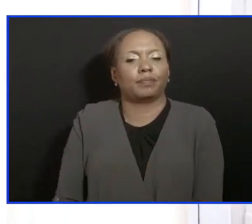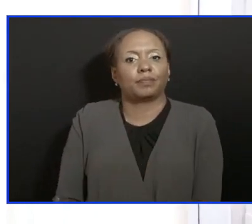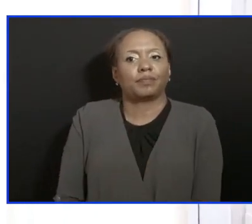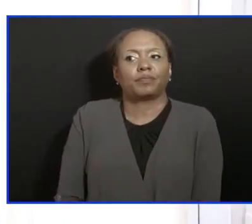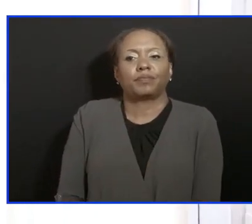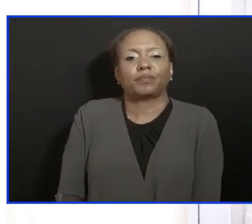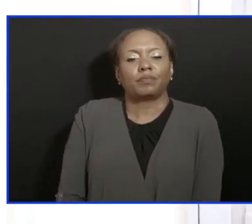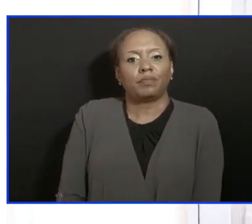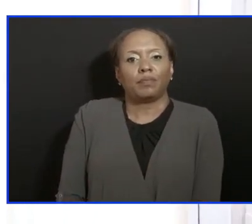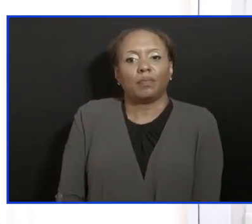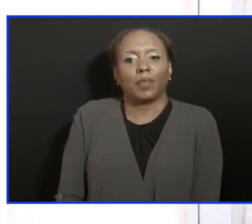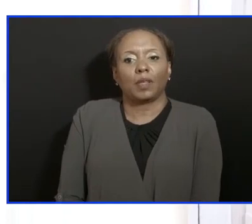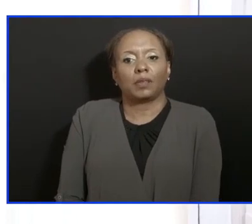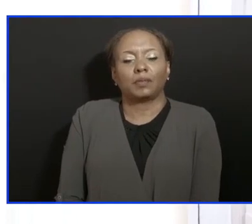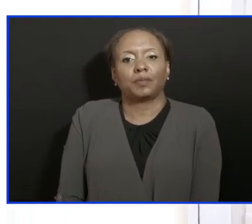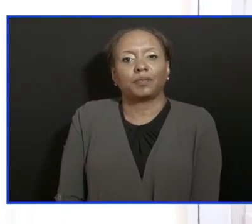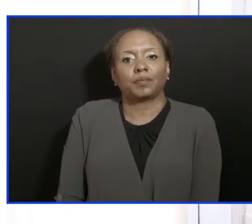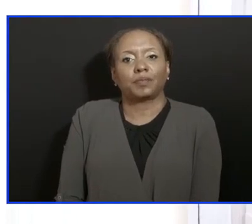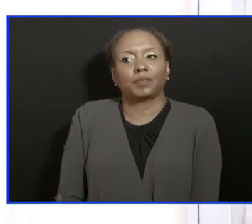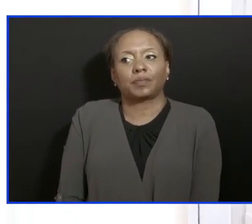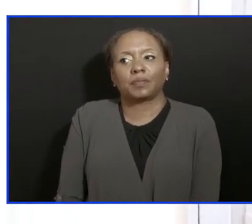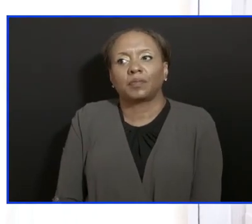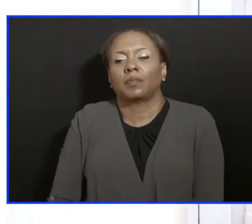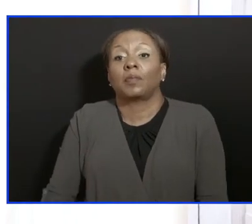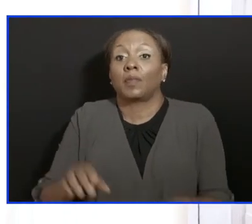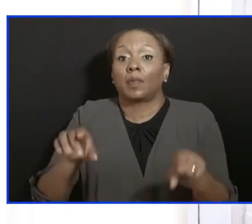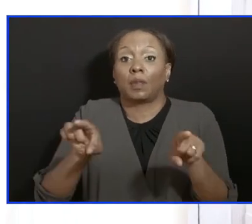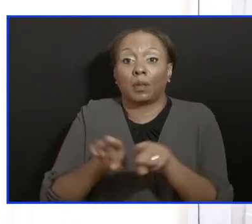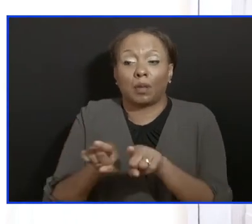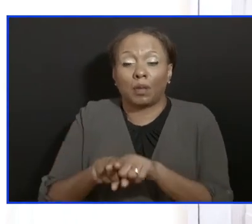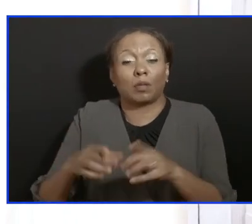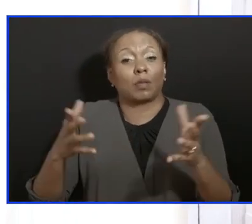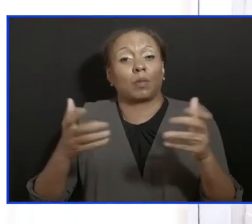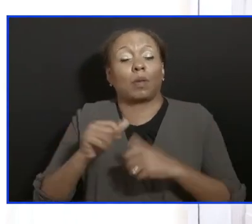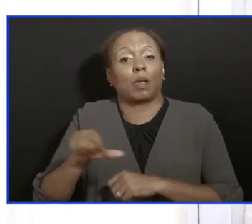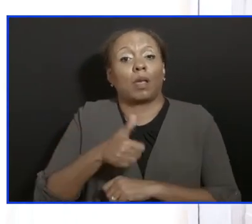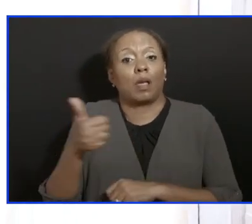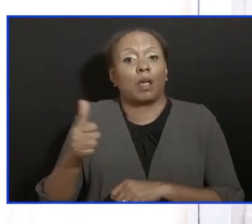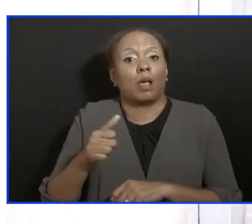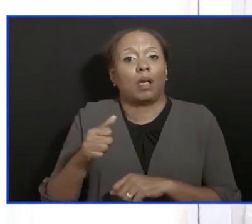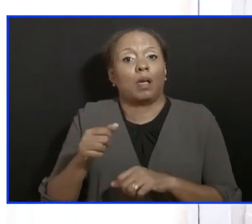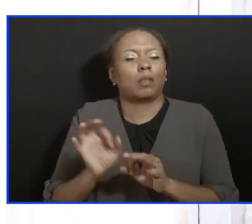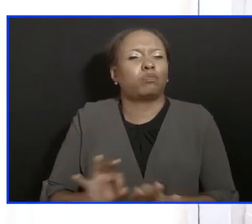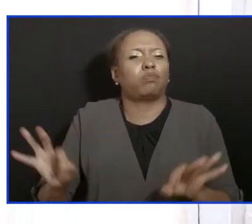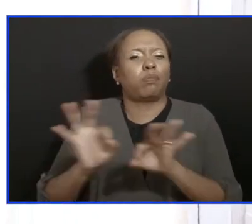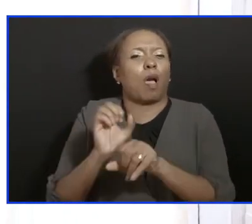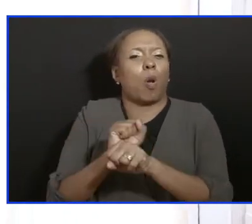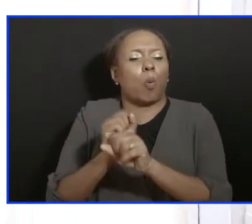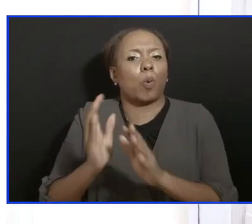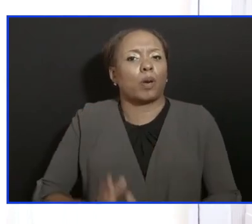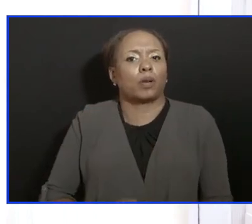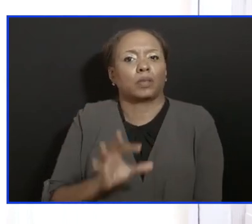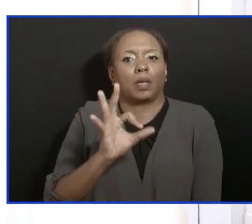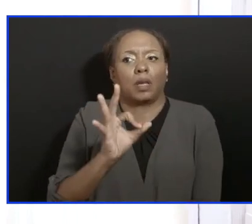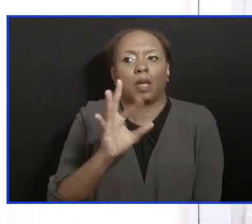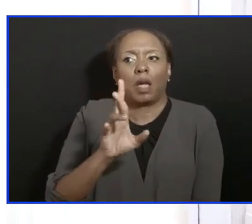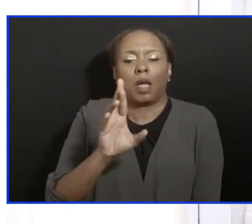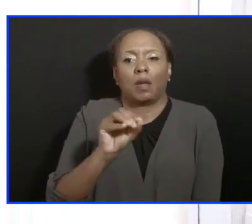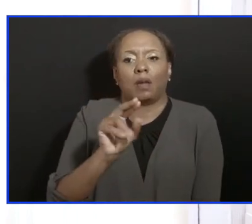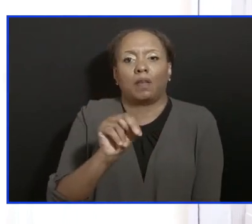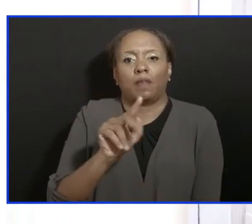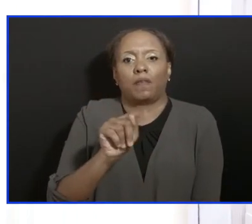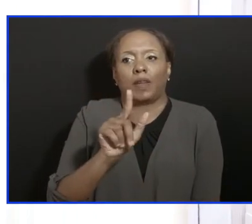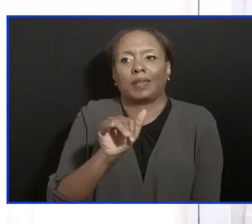also told you that we were looking at other frontline workers for the guidance notes to come as well. And those other frontline workers will be